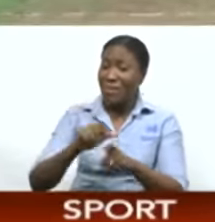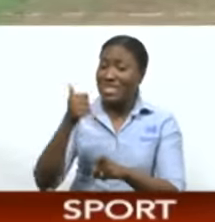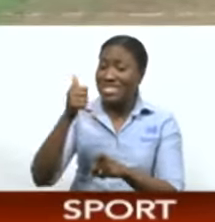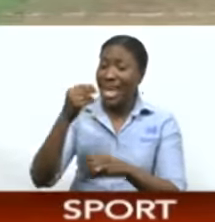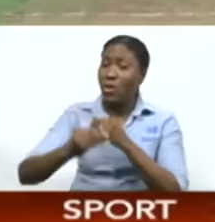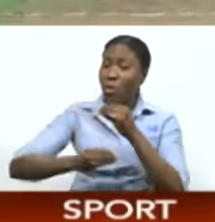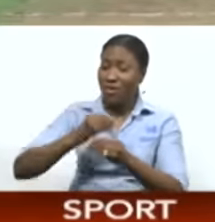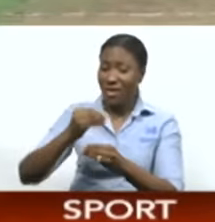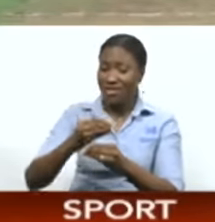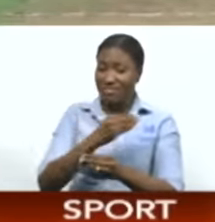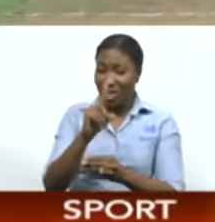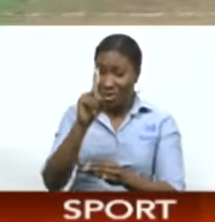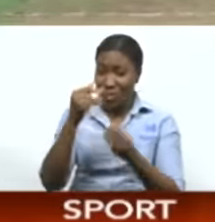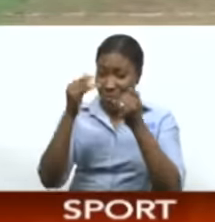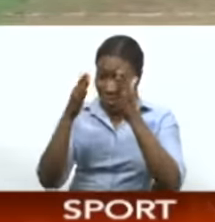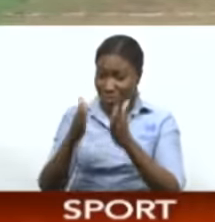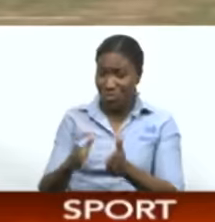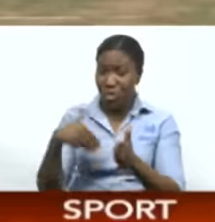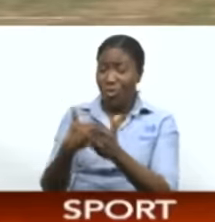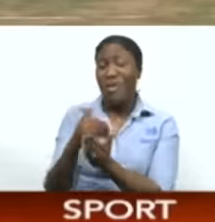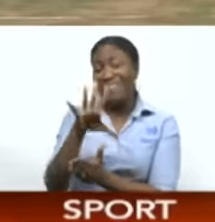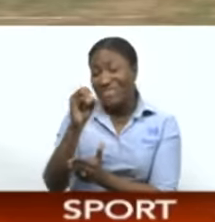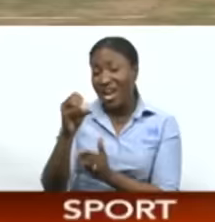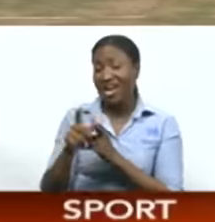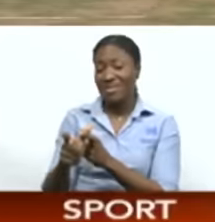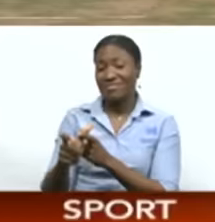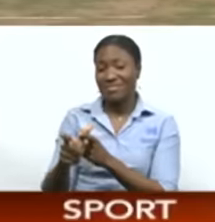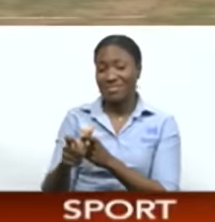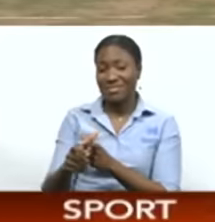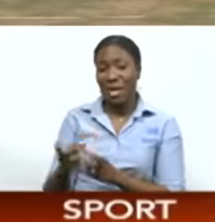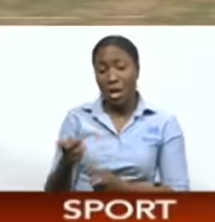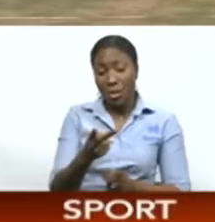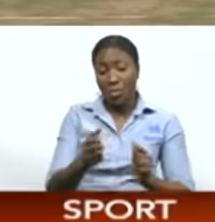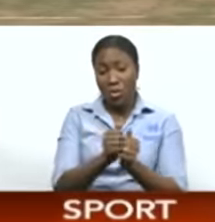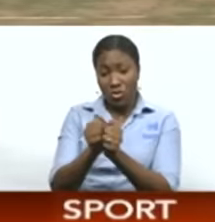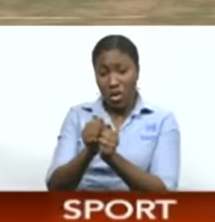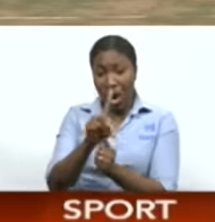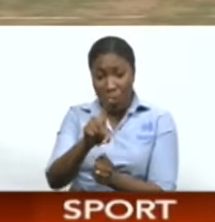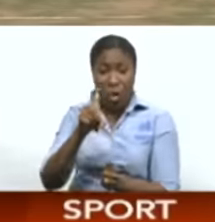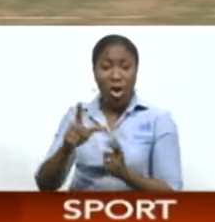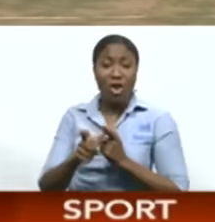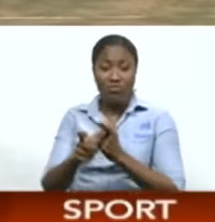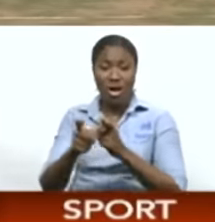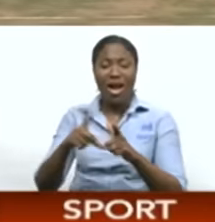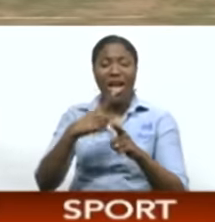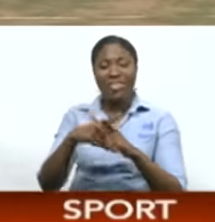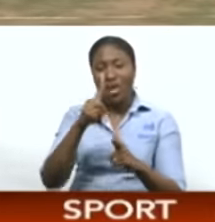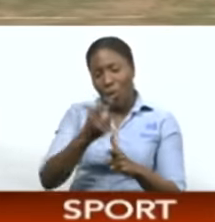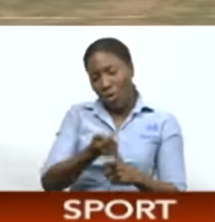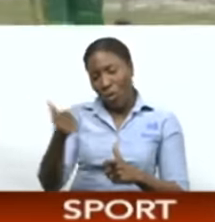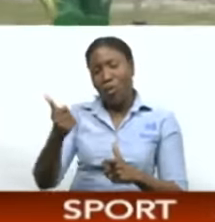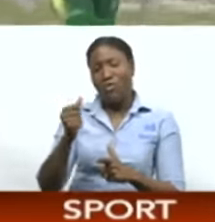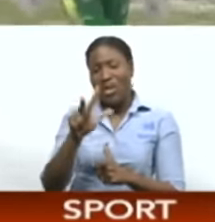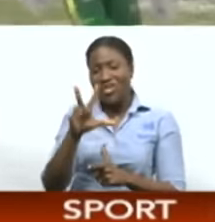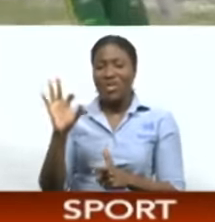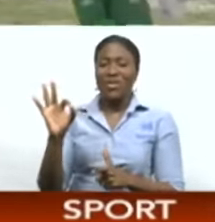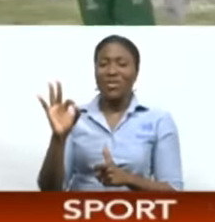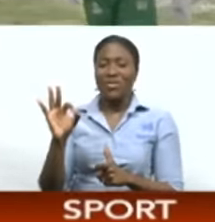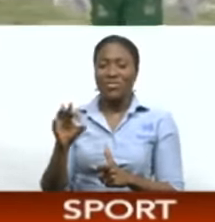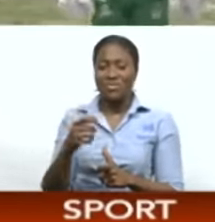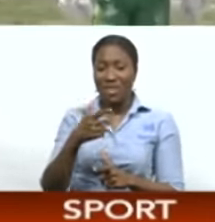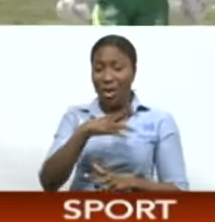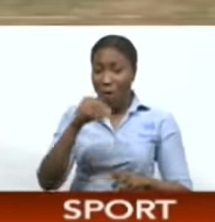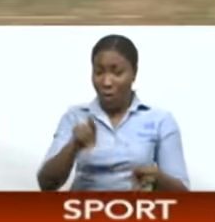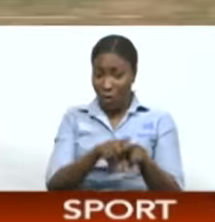with Charles also notching 50. Their 100-run partnership ended when Athanese fell on 39 to Yannick Carrier. The Spinner